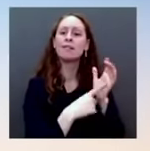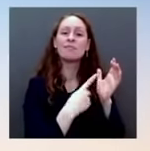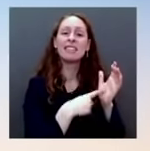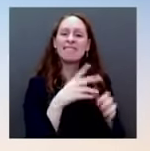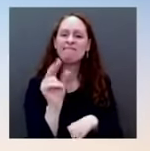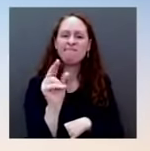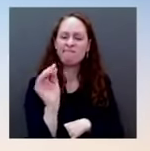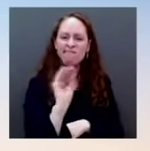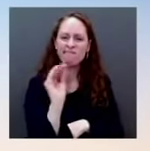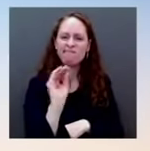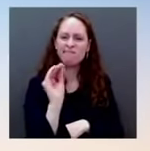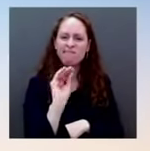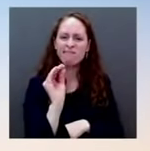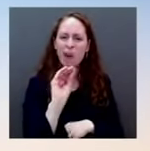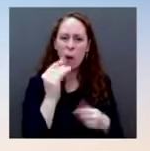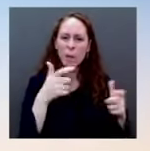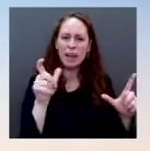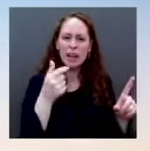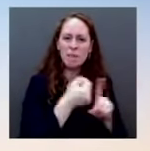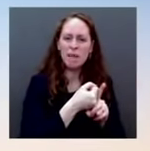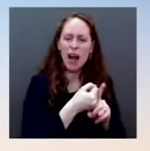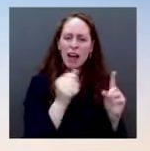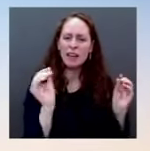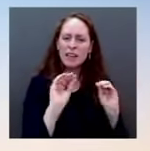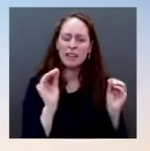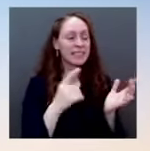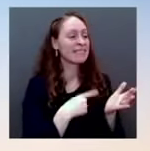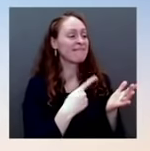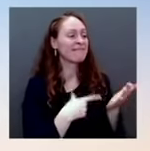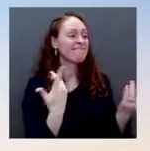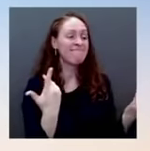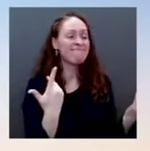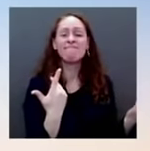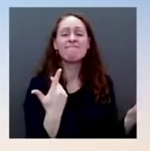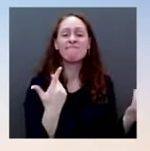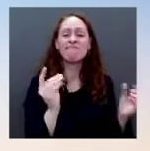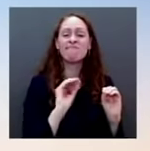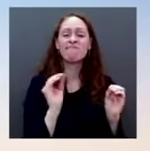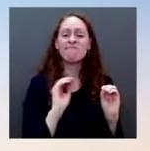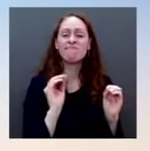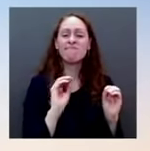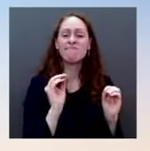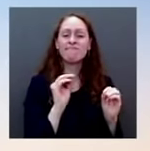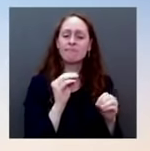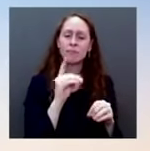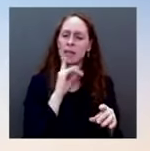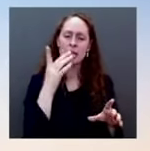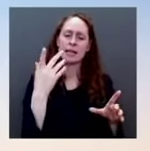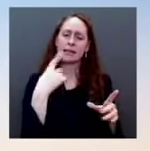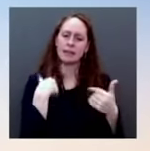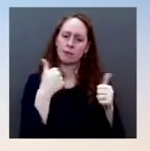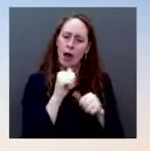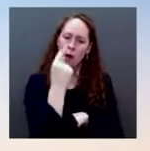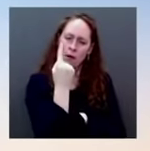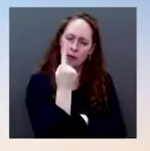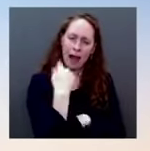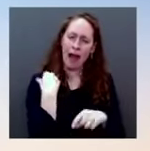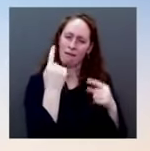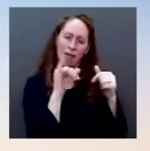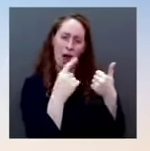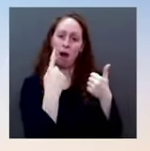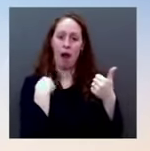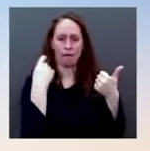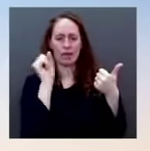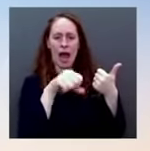that we and our allies are talking about how we will deal with a potential Russian invasion of Ukraine. We have other tools to bring to bear as well. Those tools